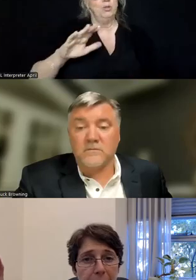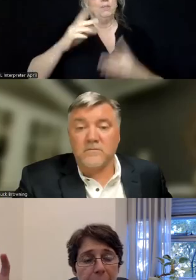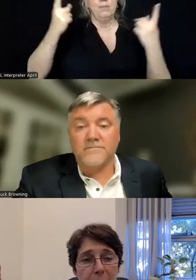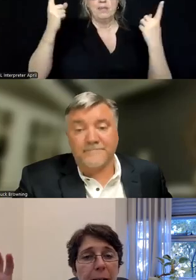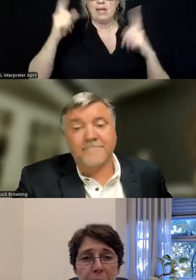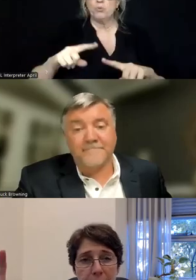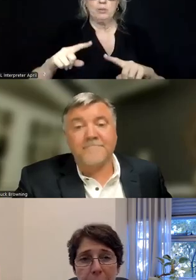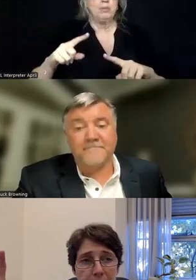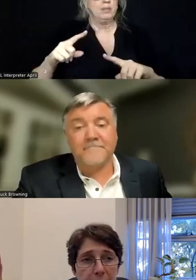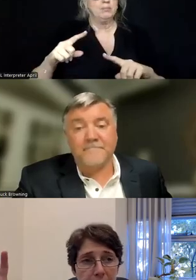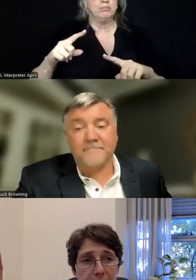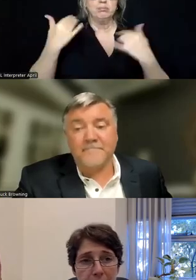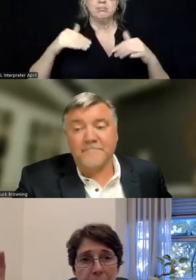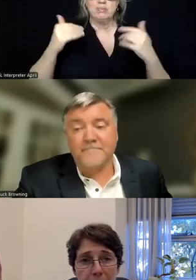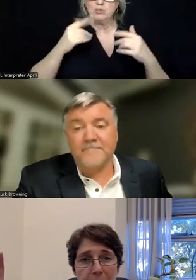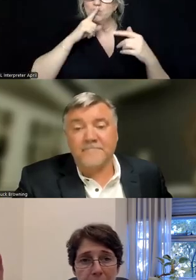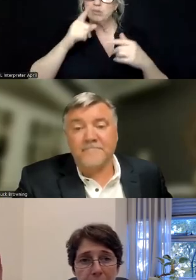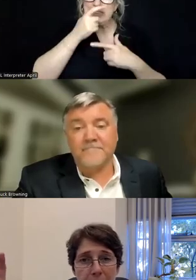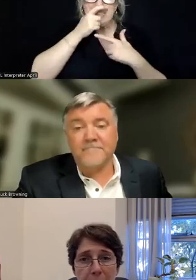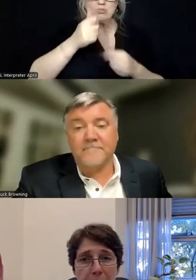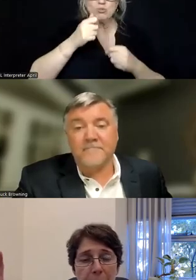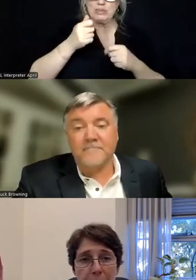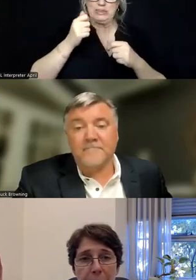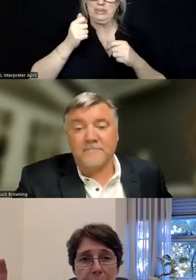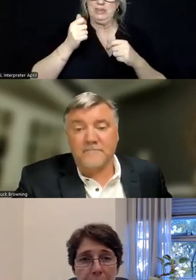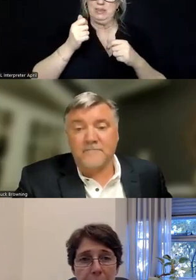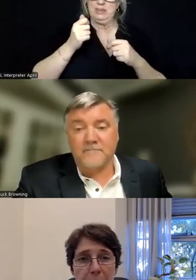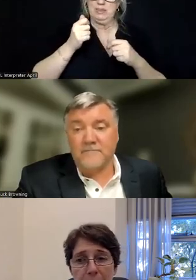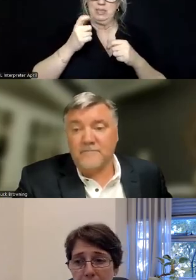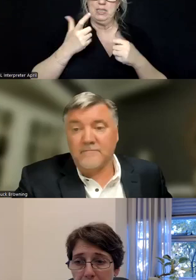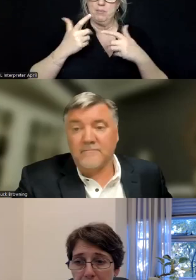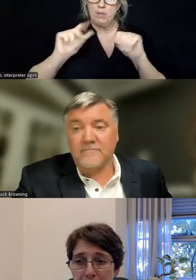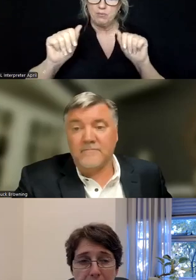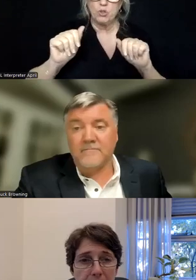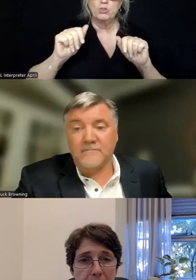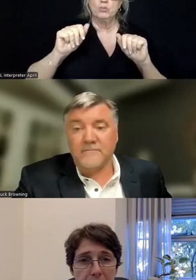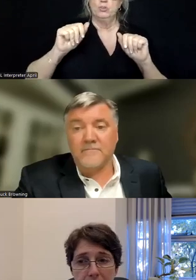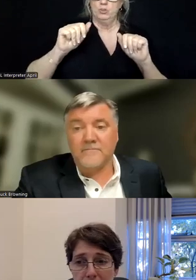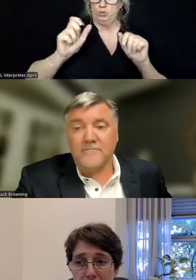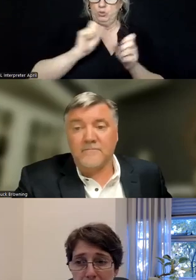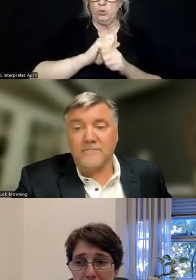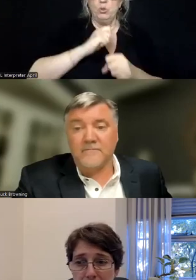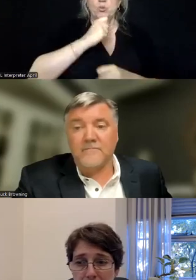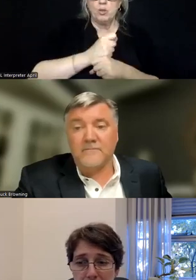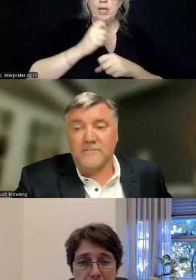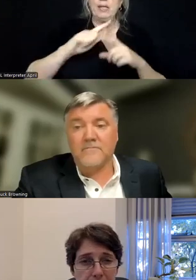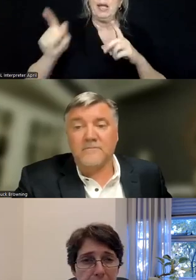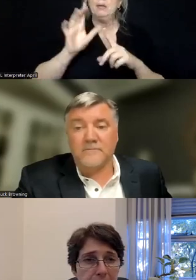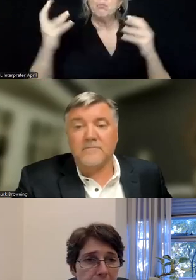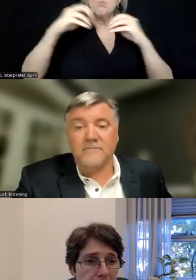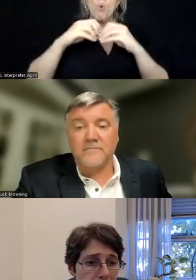I think, is pretty interesting in that it builds in some efforts to create a culturally responsive